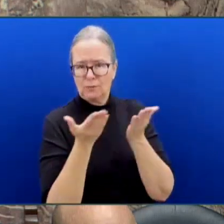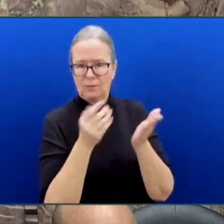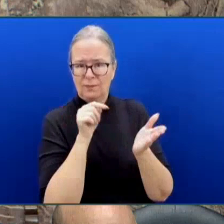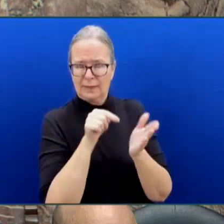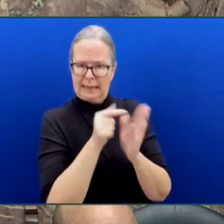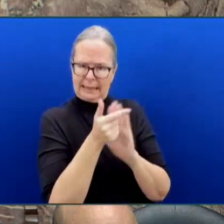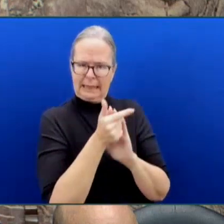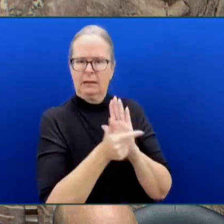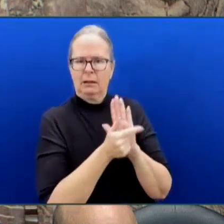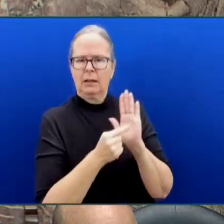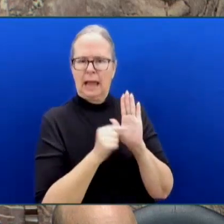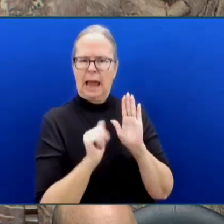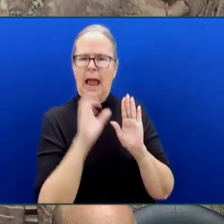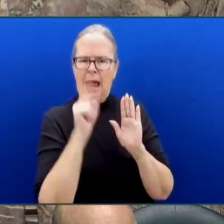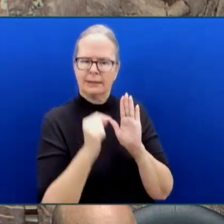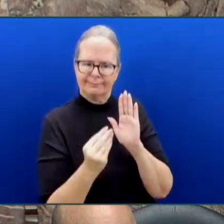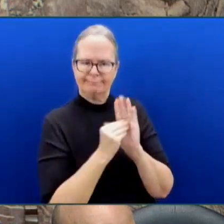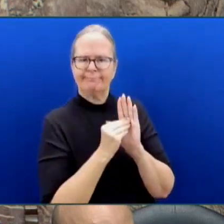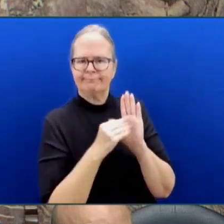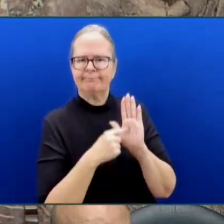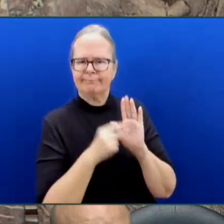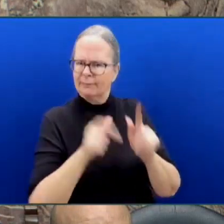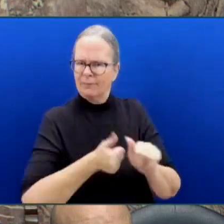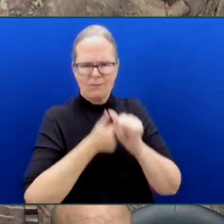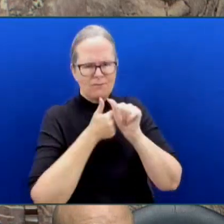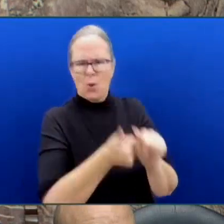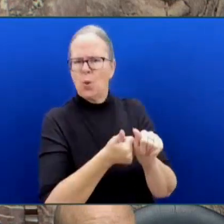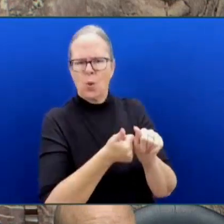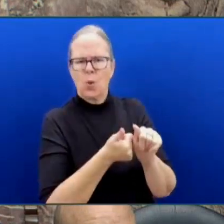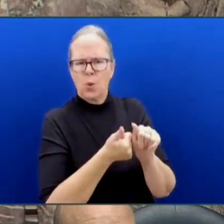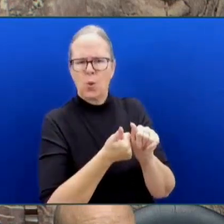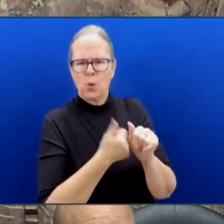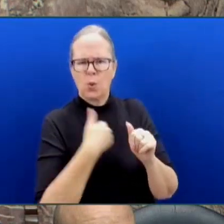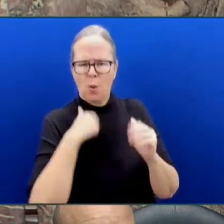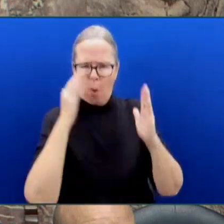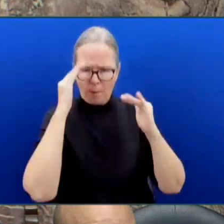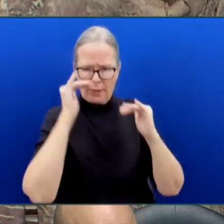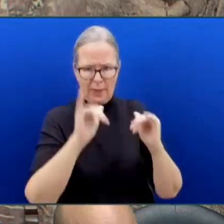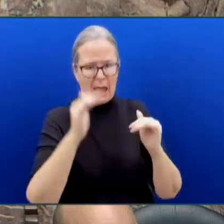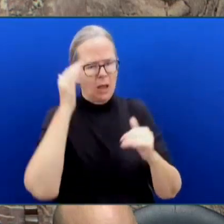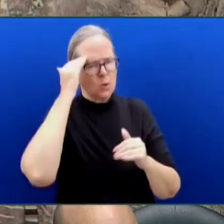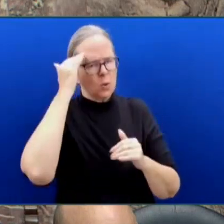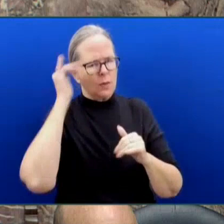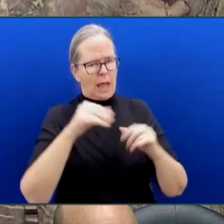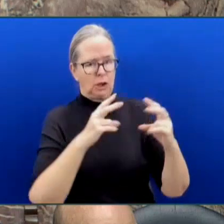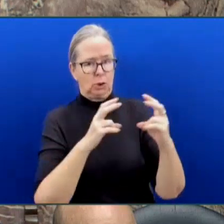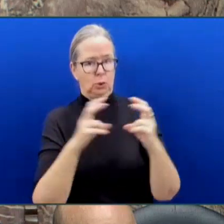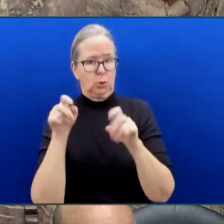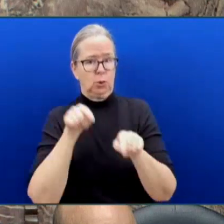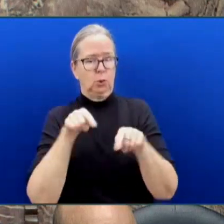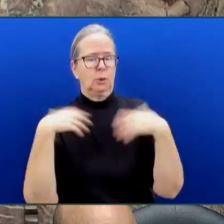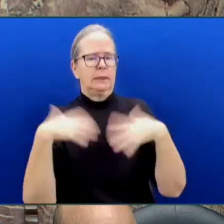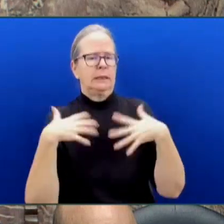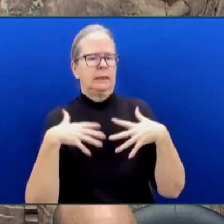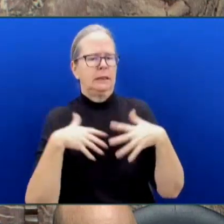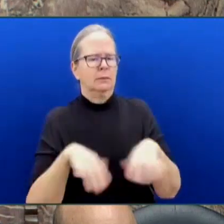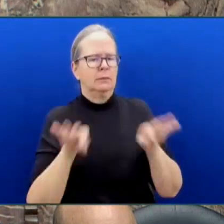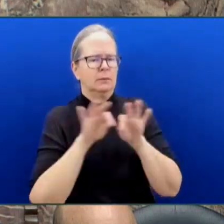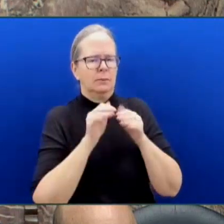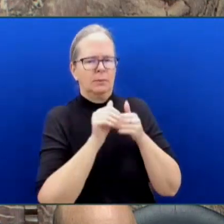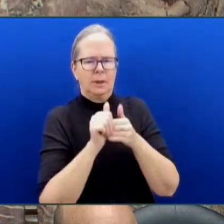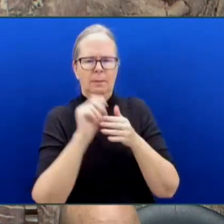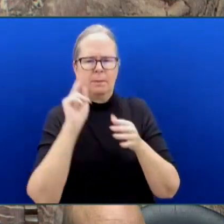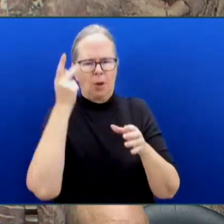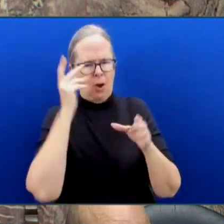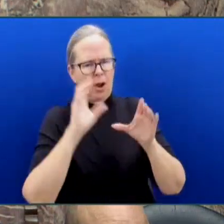know this is an issue in particular of interest to the leader of the Green Party, because I know because she has raised it with me in the